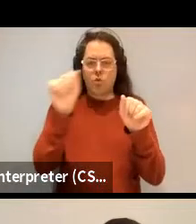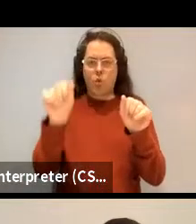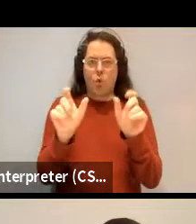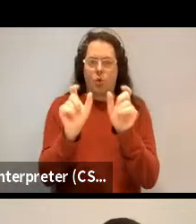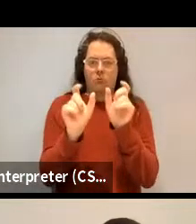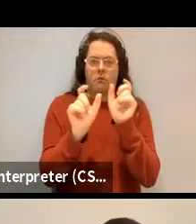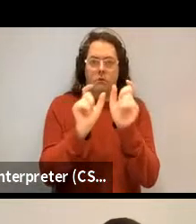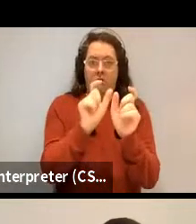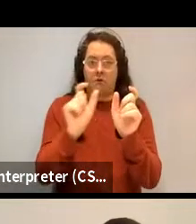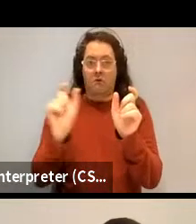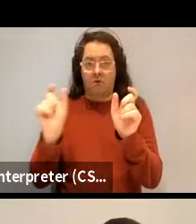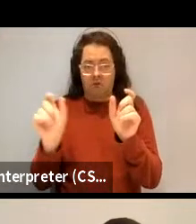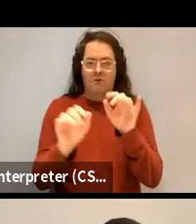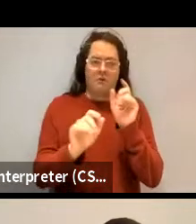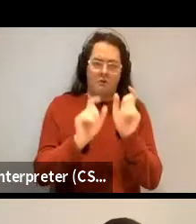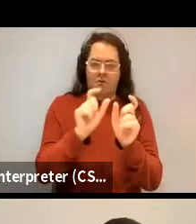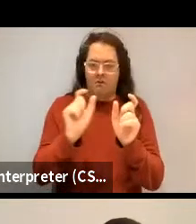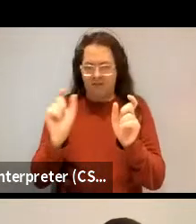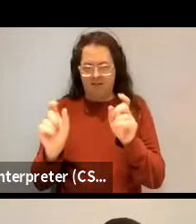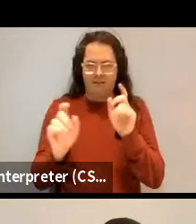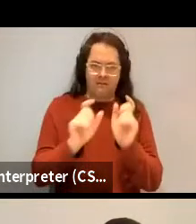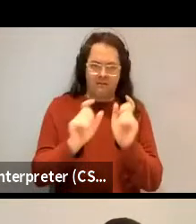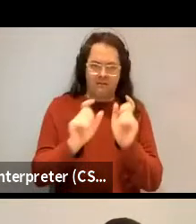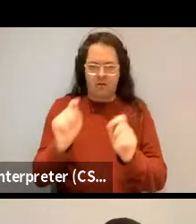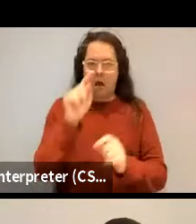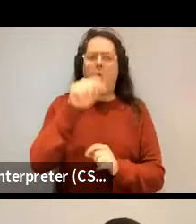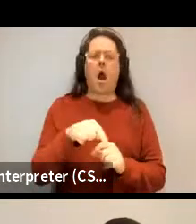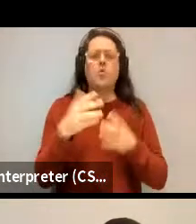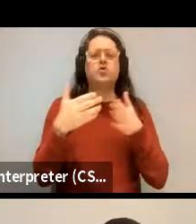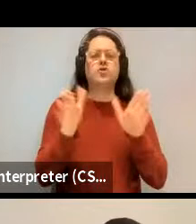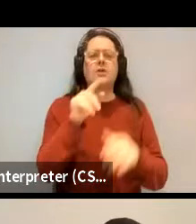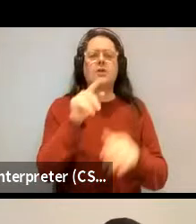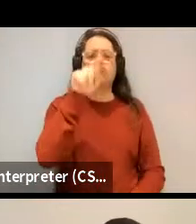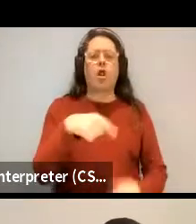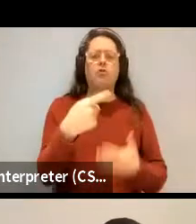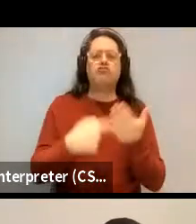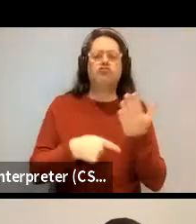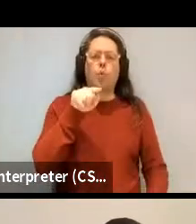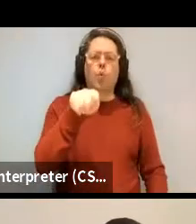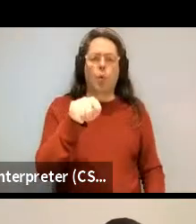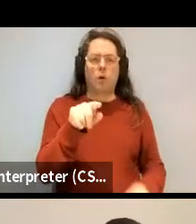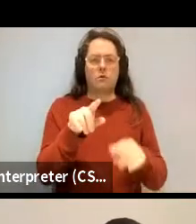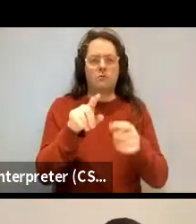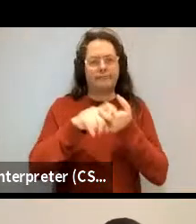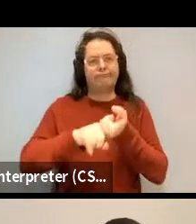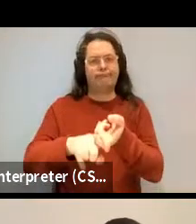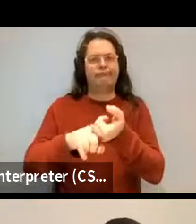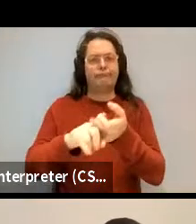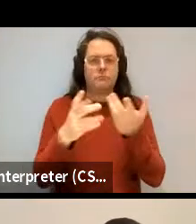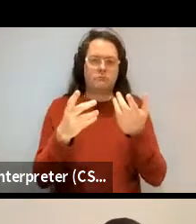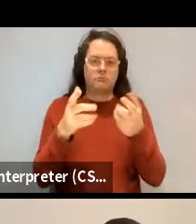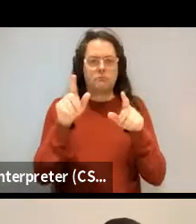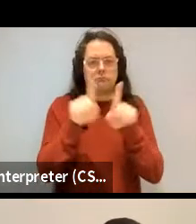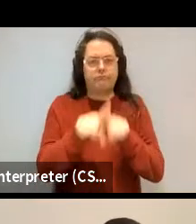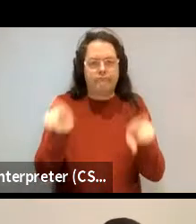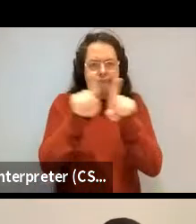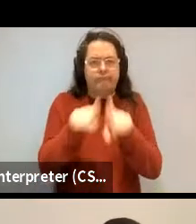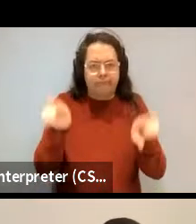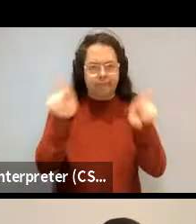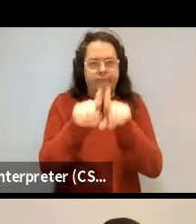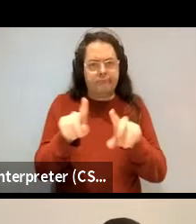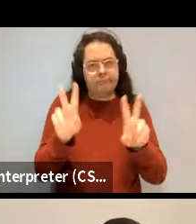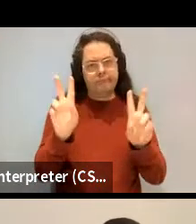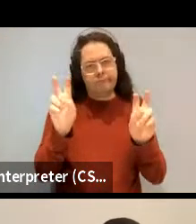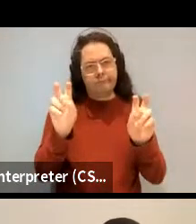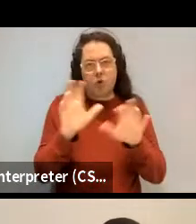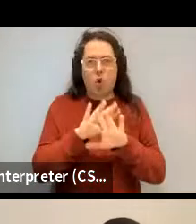clues us in that there's a generalization here. That's the thing that's more, most constant. Yeah. Yeah. So